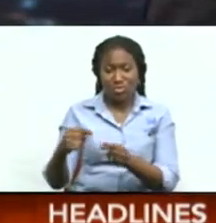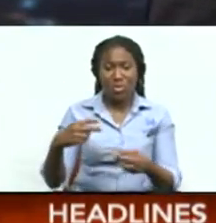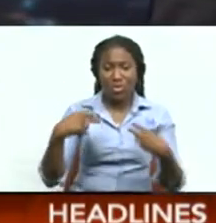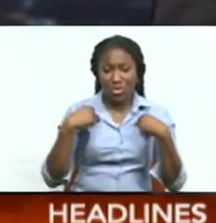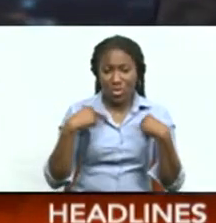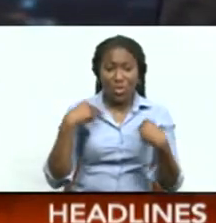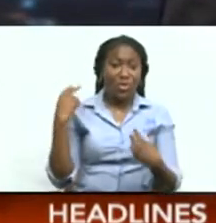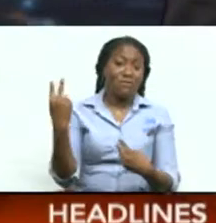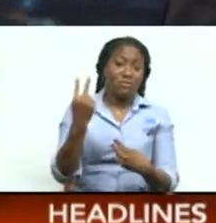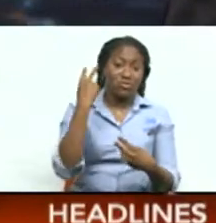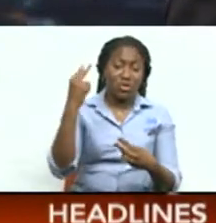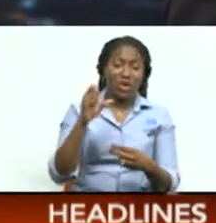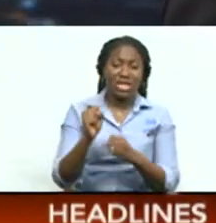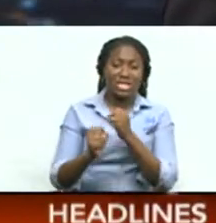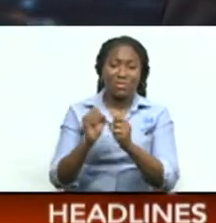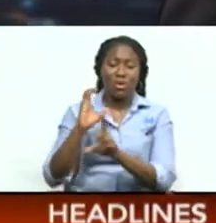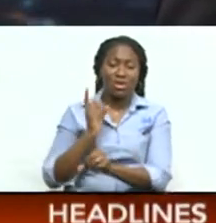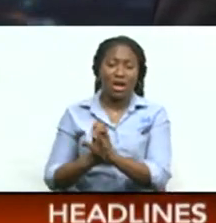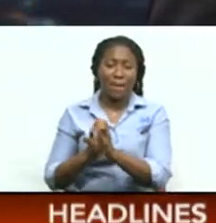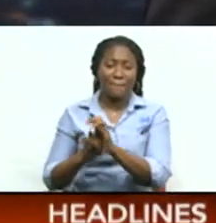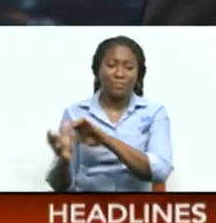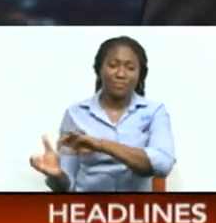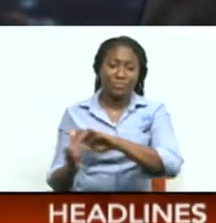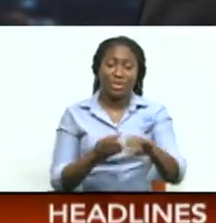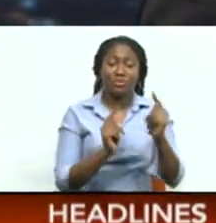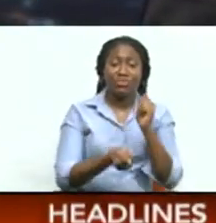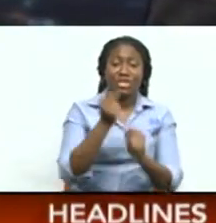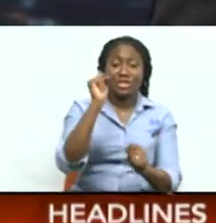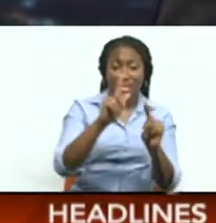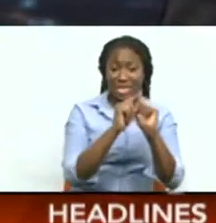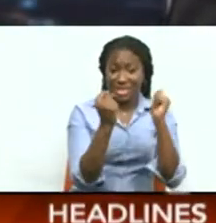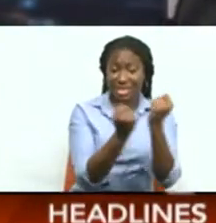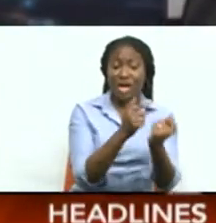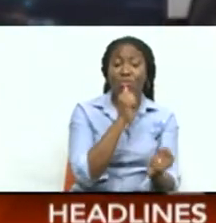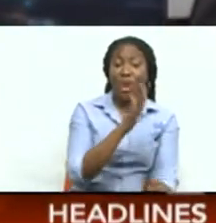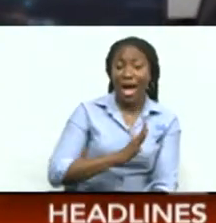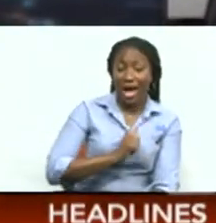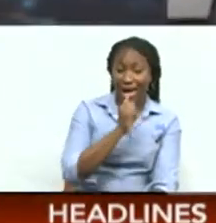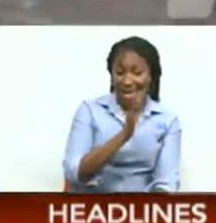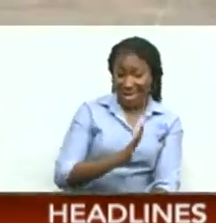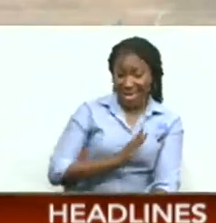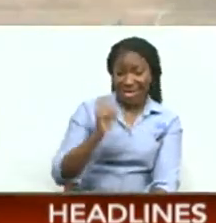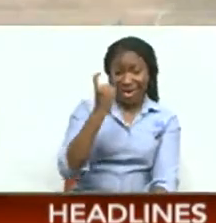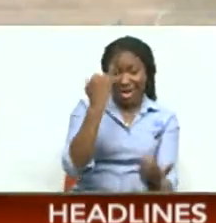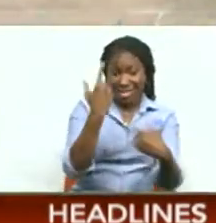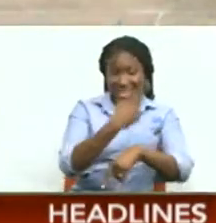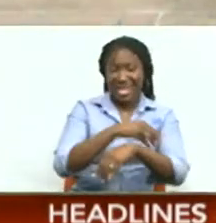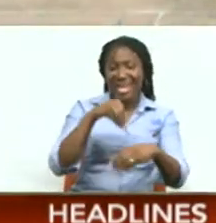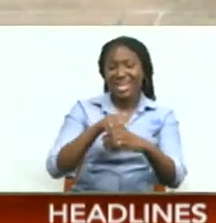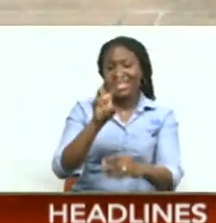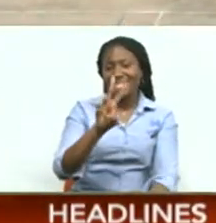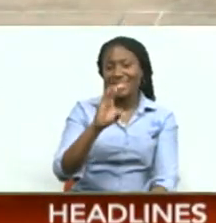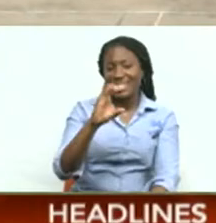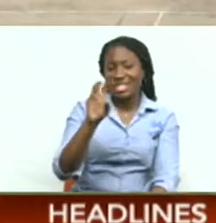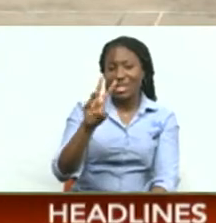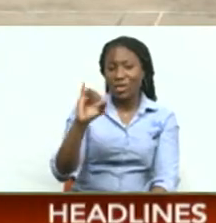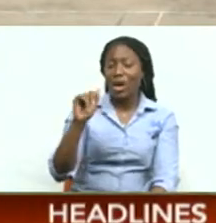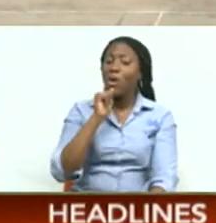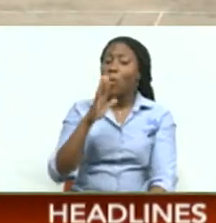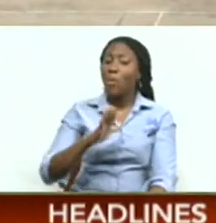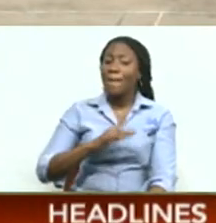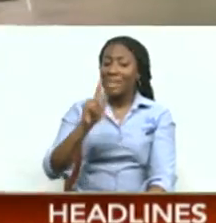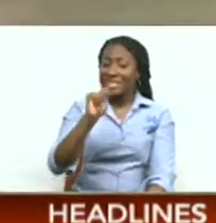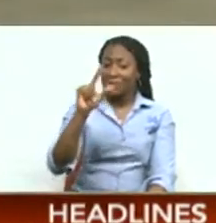Victoria Sports Club The Trinidad and Tobago Red Force Divas got a nervy win today in the CWI Women's T20 Blaze